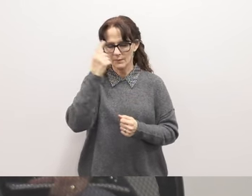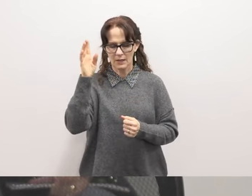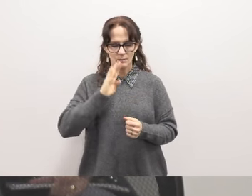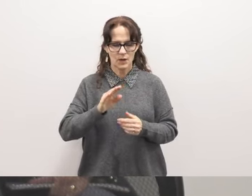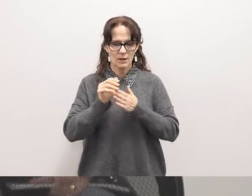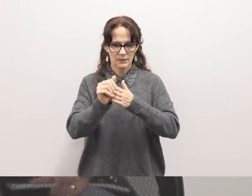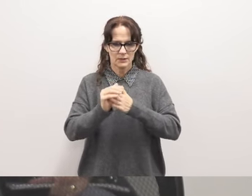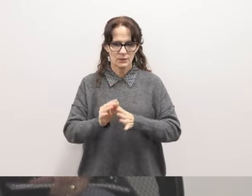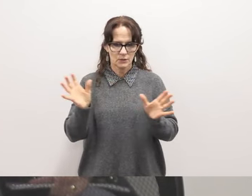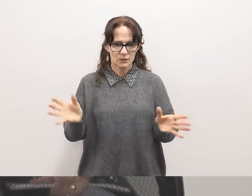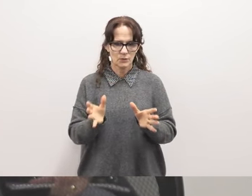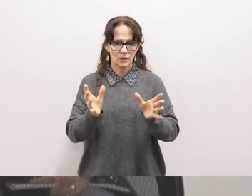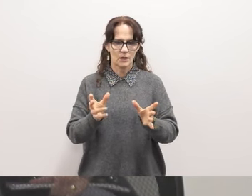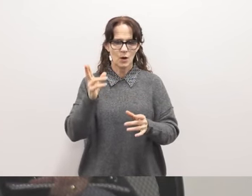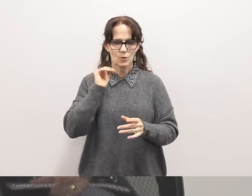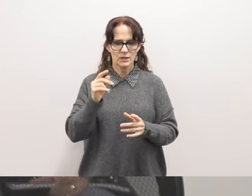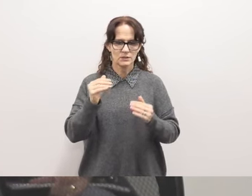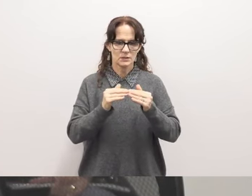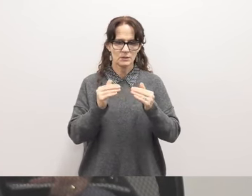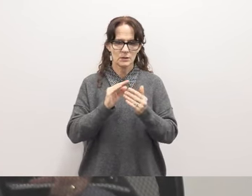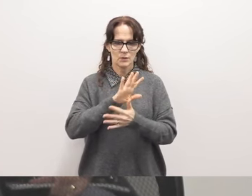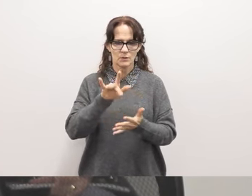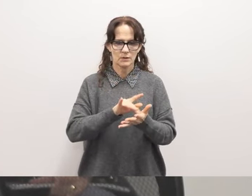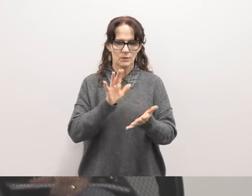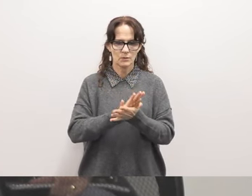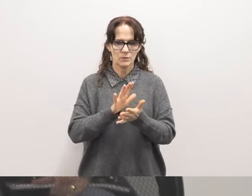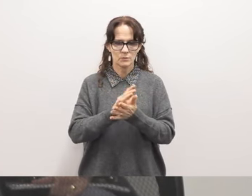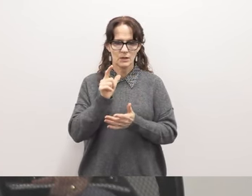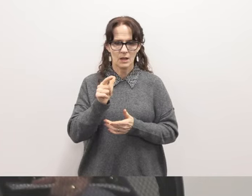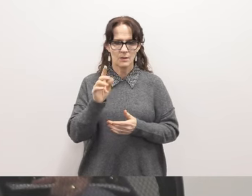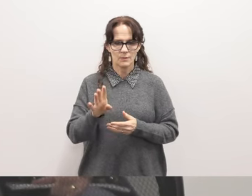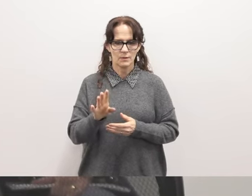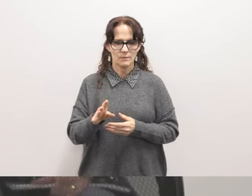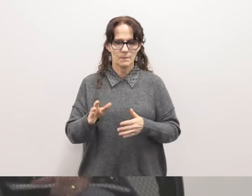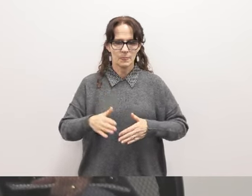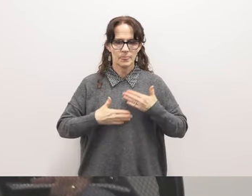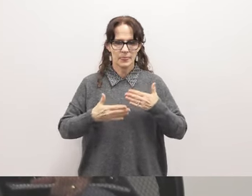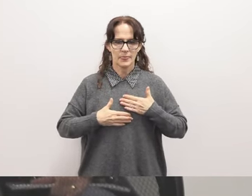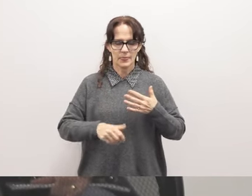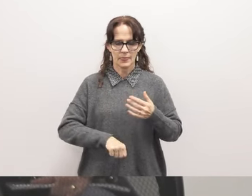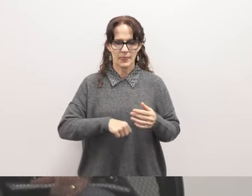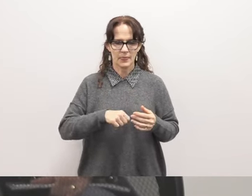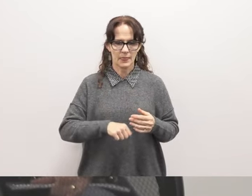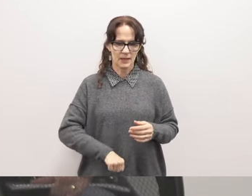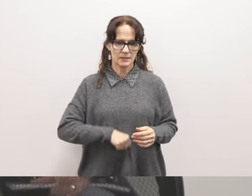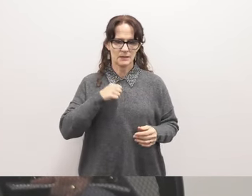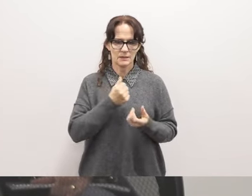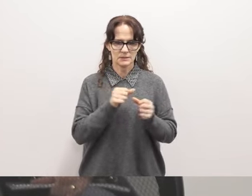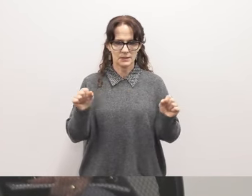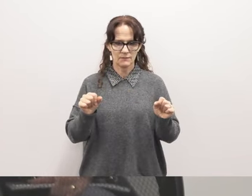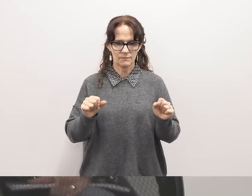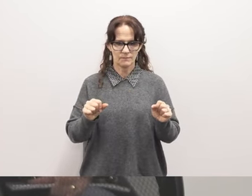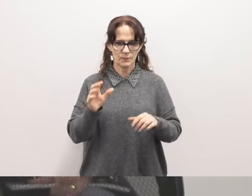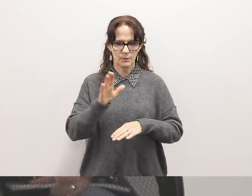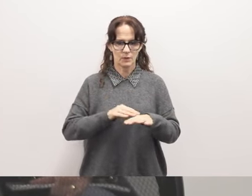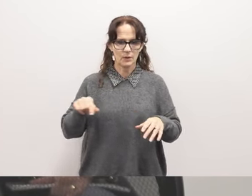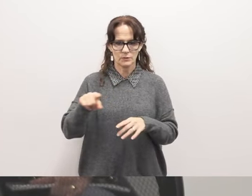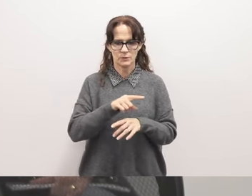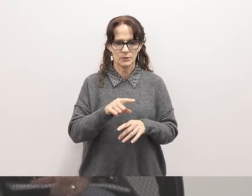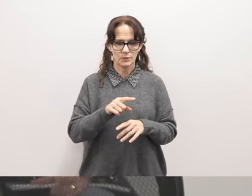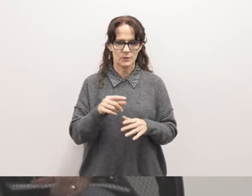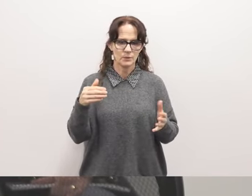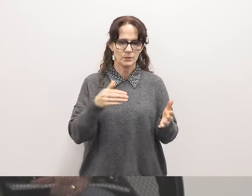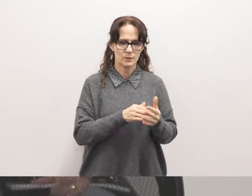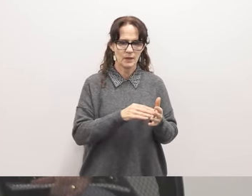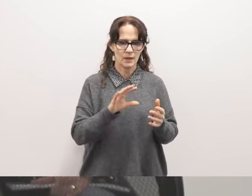work to create racially just and relationship-centered schools in Long Beach with joy, dignity, and safety. We call on you to condemn the